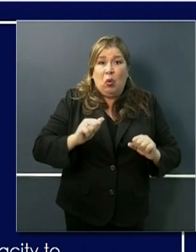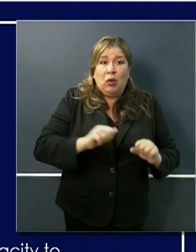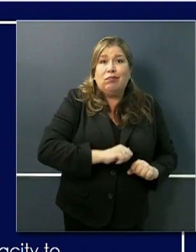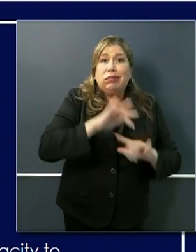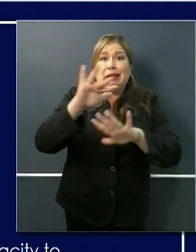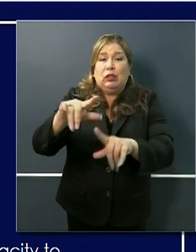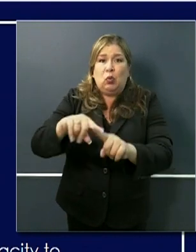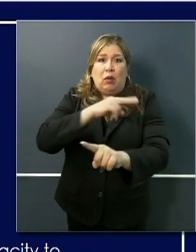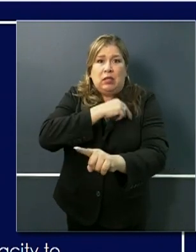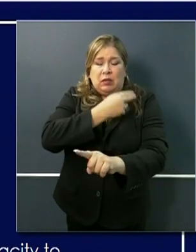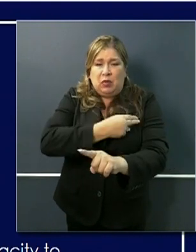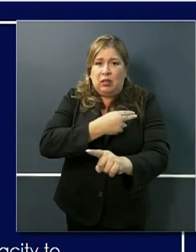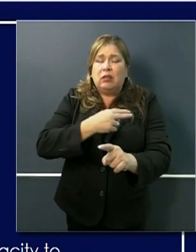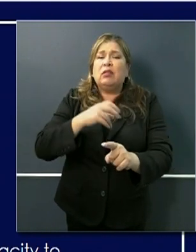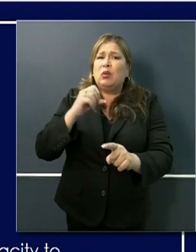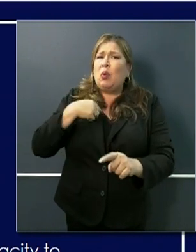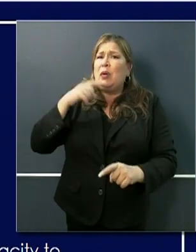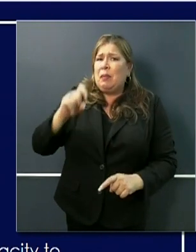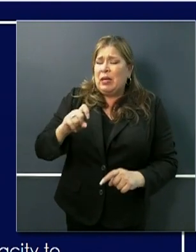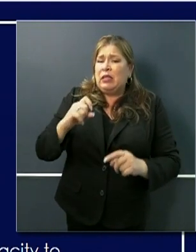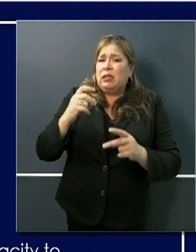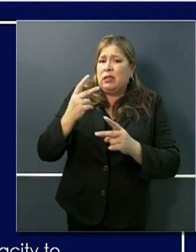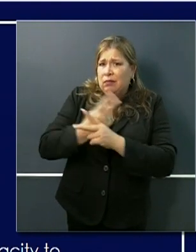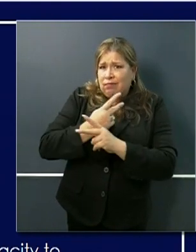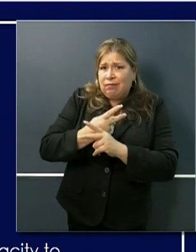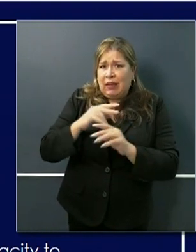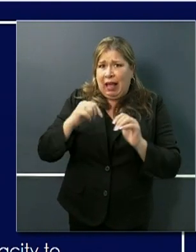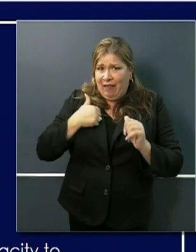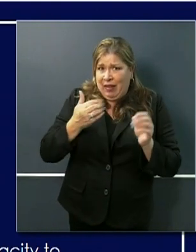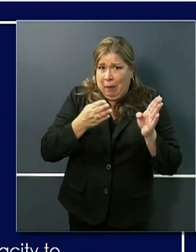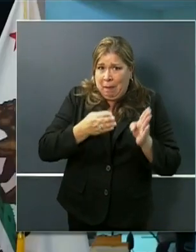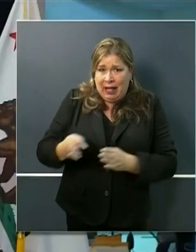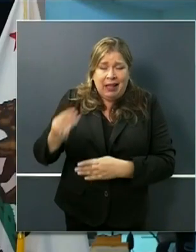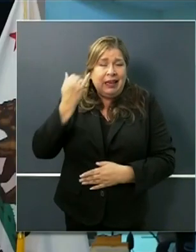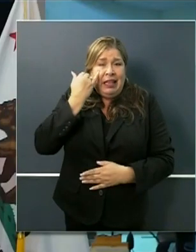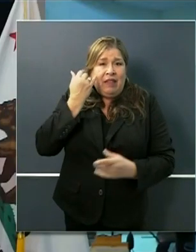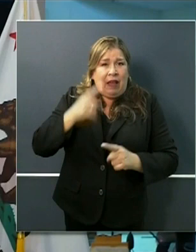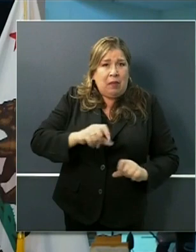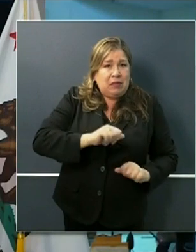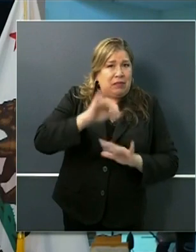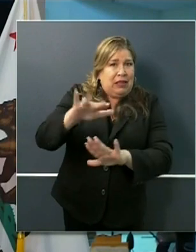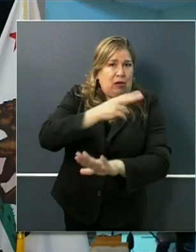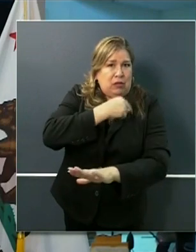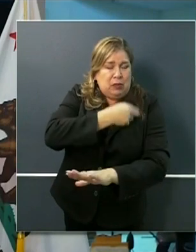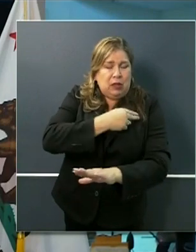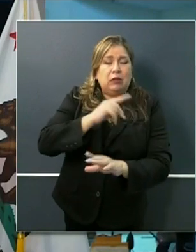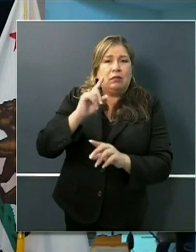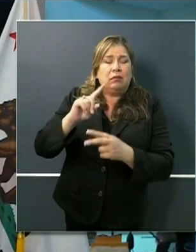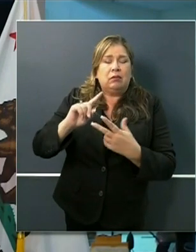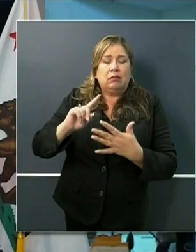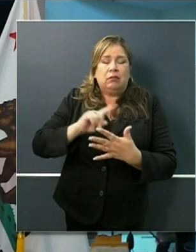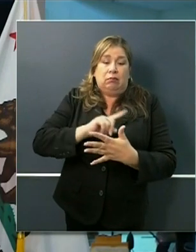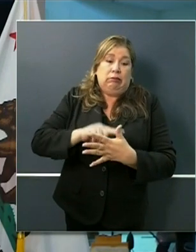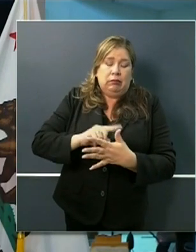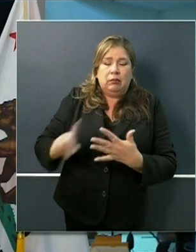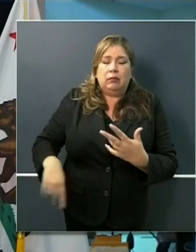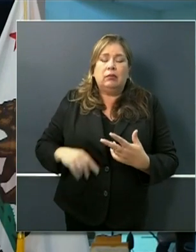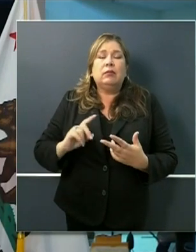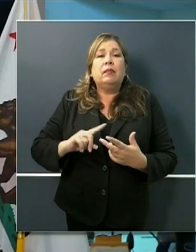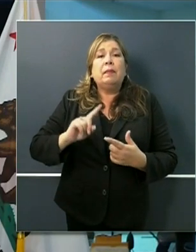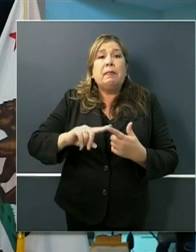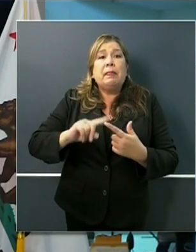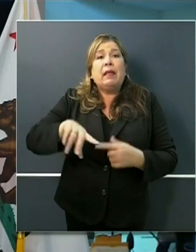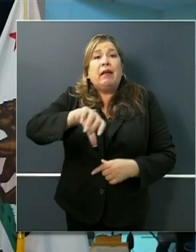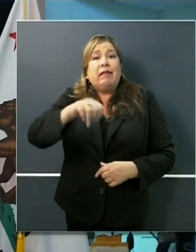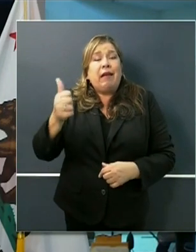care for the sick as we think and before we move rapidly along changes secondly a very important goal of ours